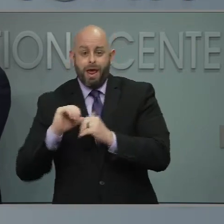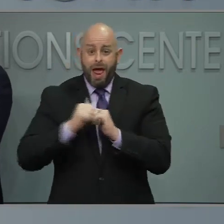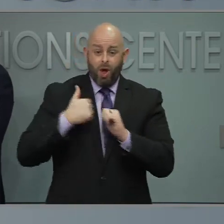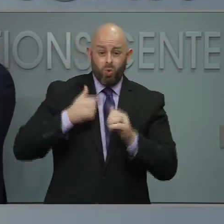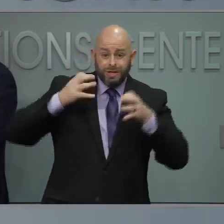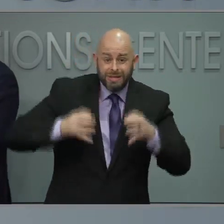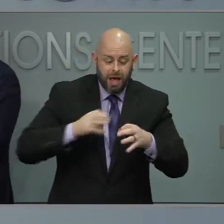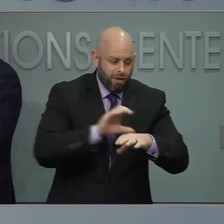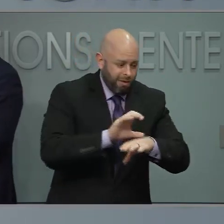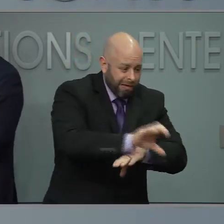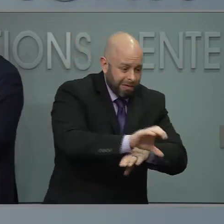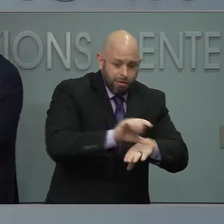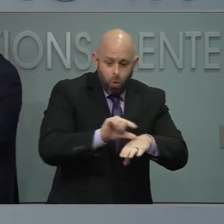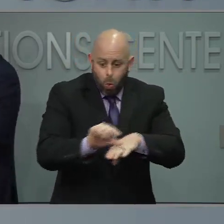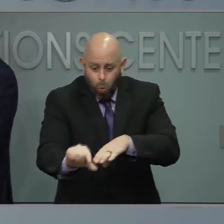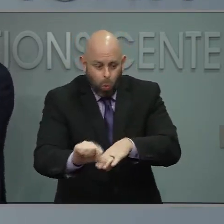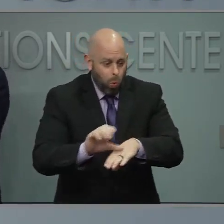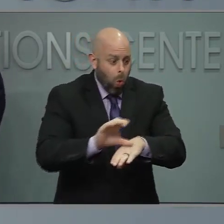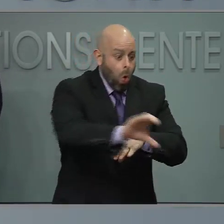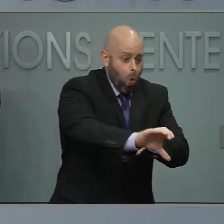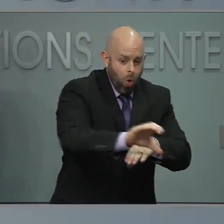address the specifics of your question.